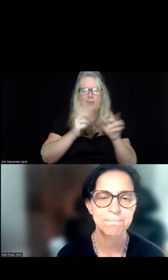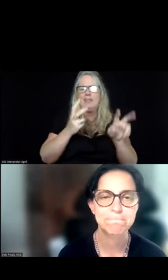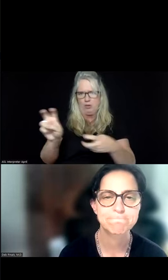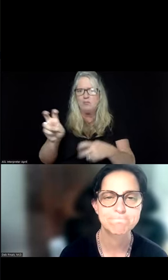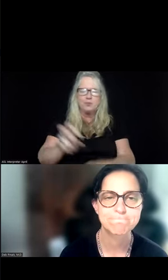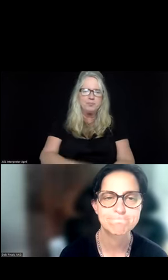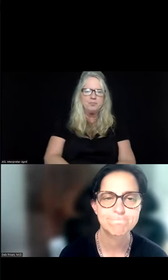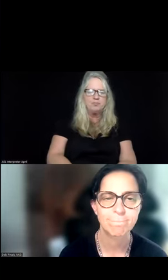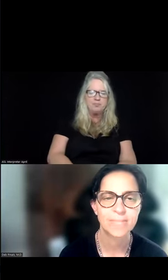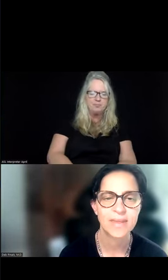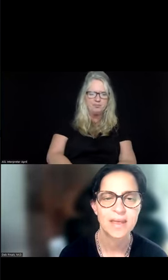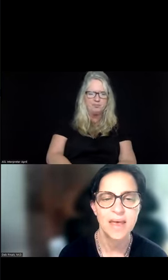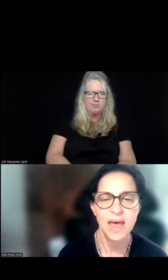slide.